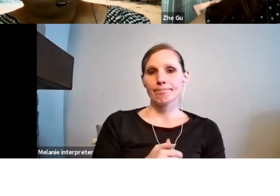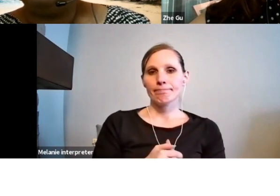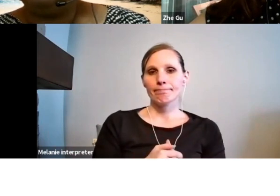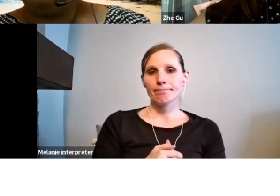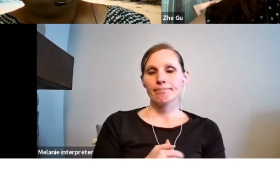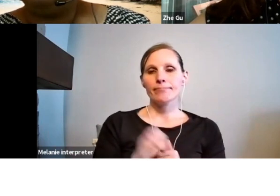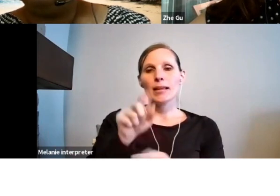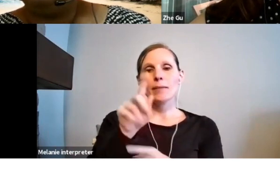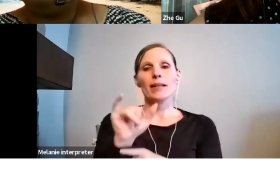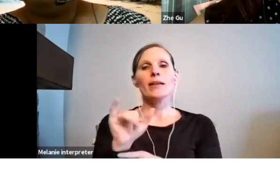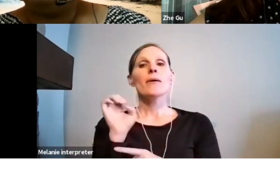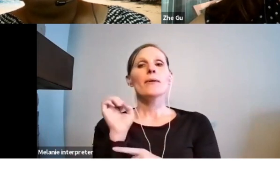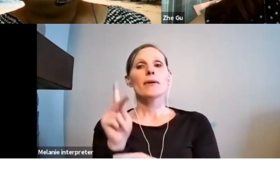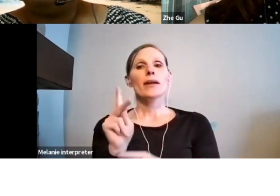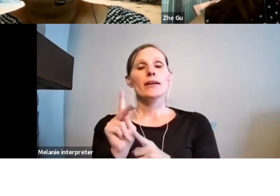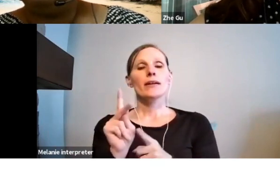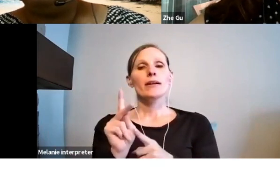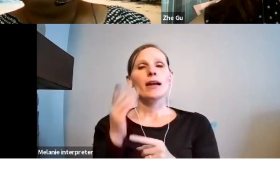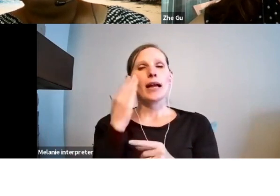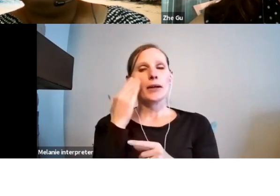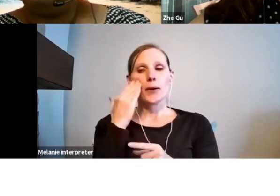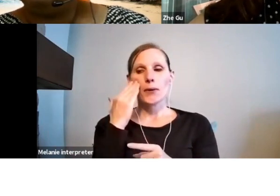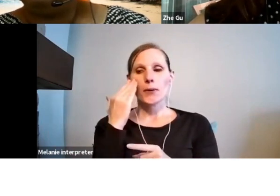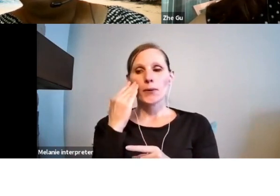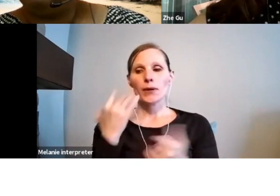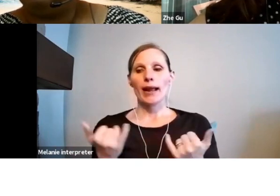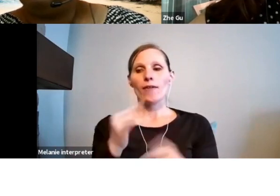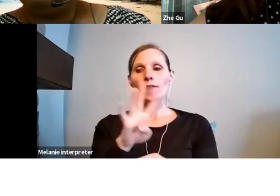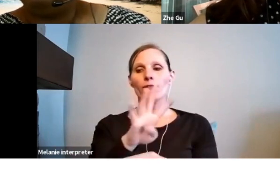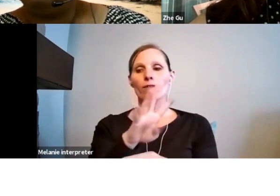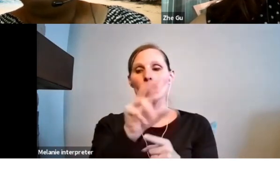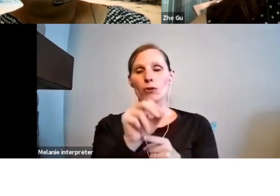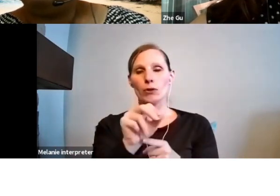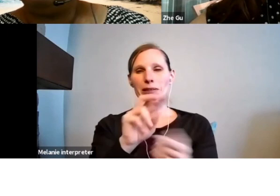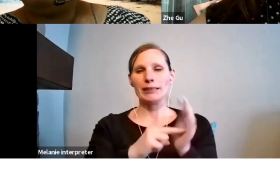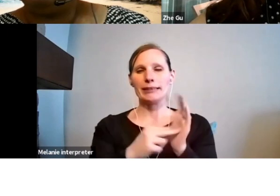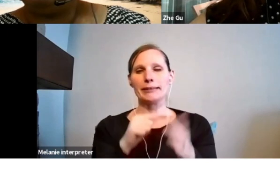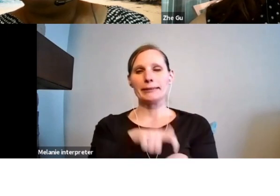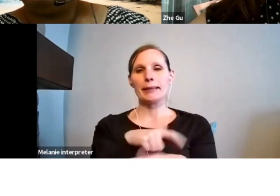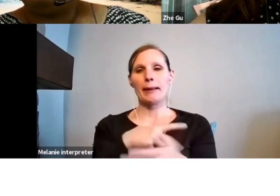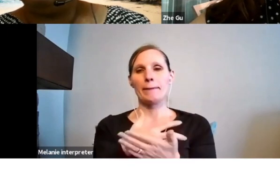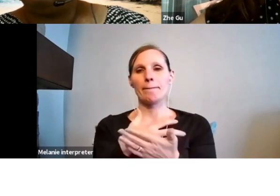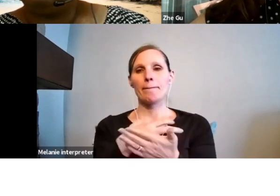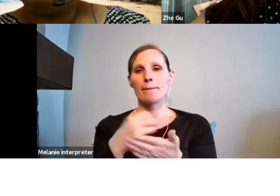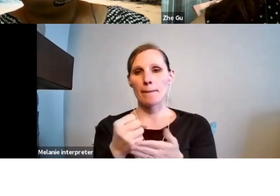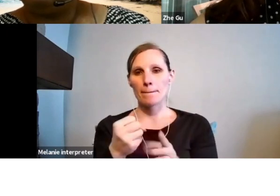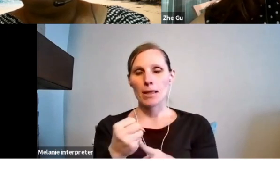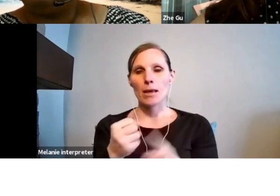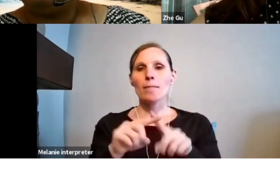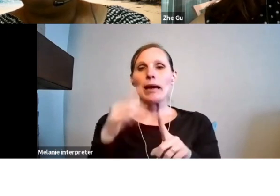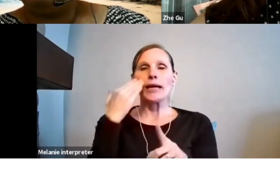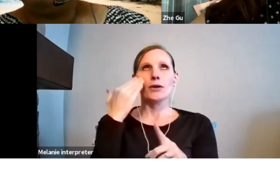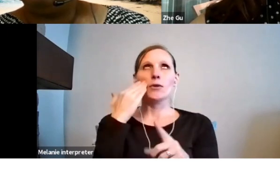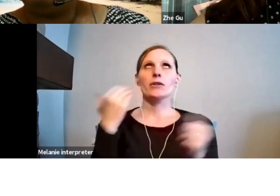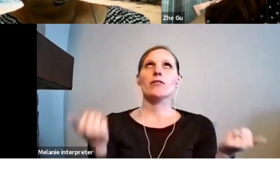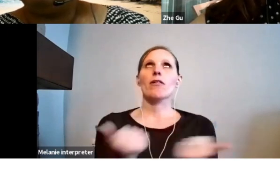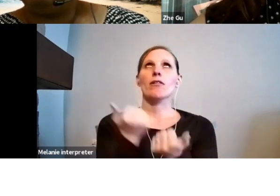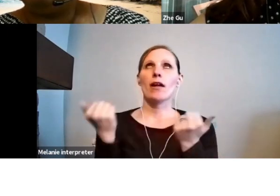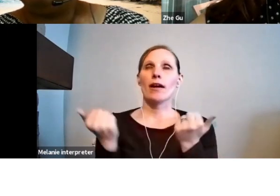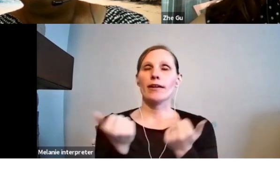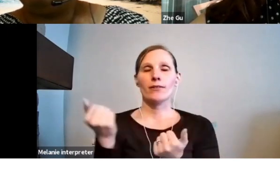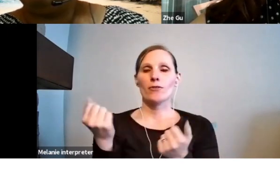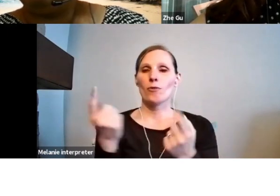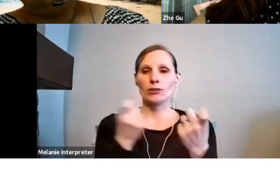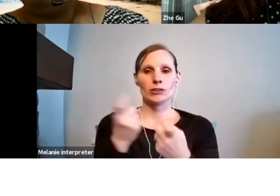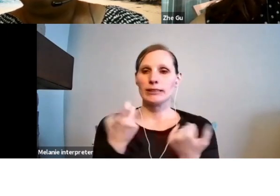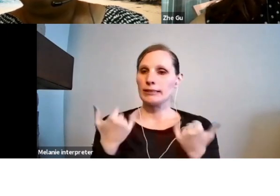Okay. Um, I know it's, uh, it's now 4 30, so we've reached the end of our time, but there are still, unfortunately, a lot of questions that didn't get